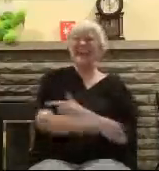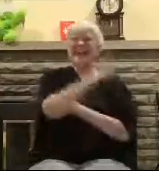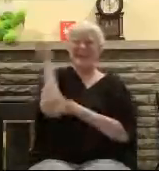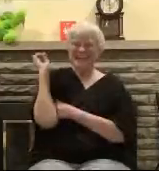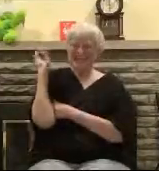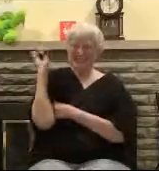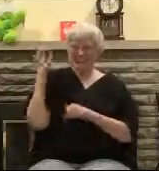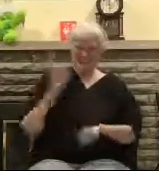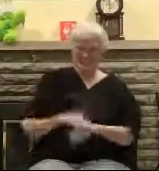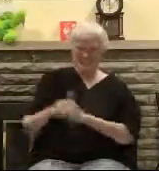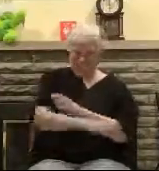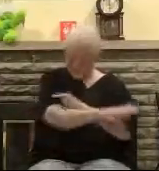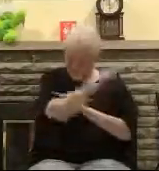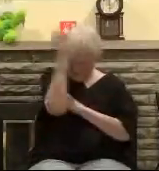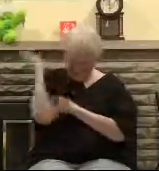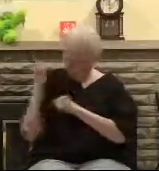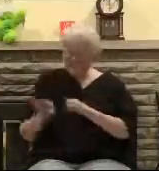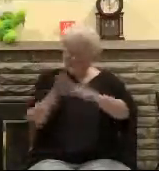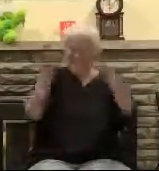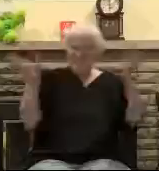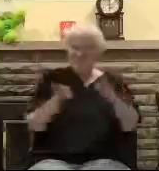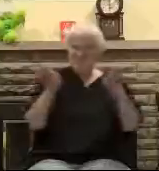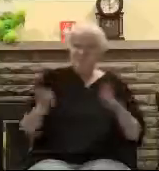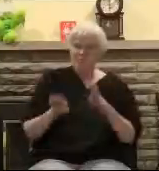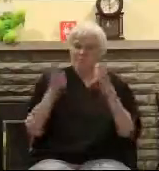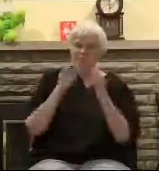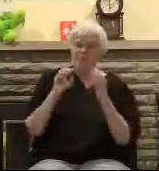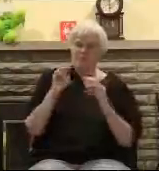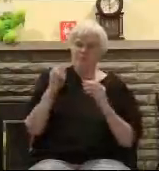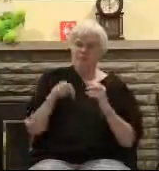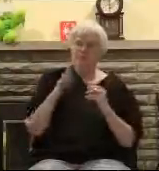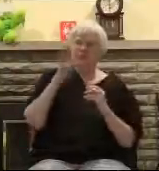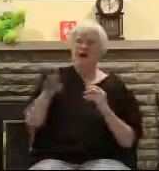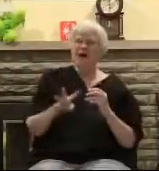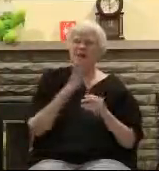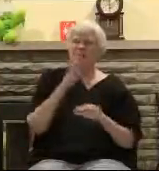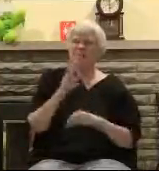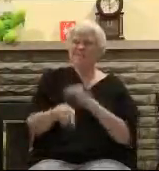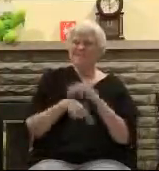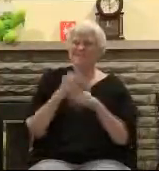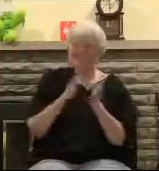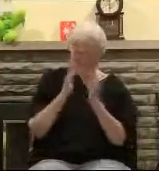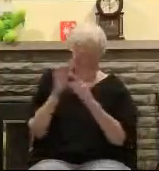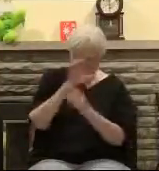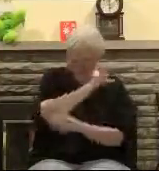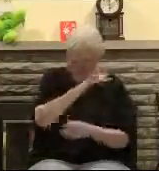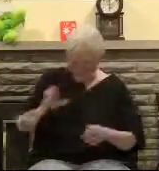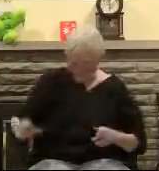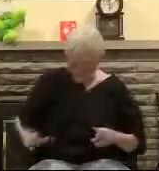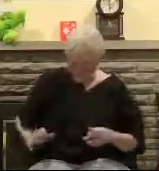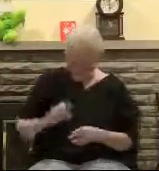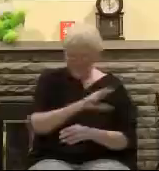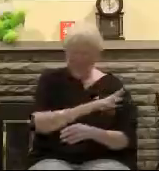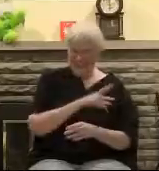then today of all days they should be talking about this. Amen. The death, burial, and resurrection of Jesus Christ. And these